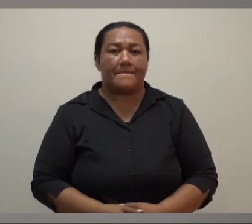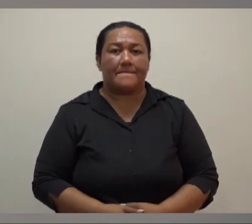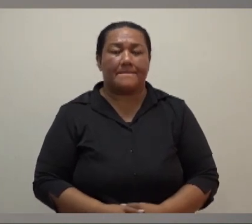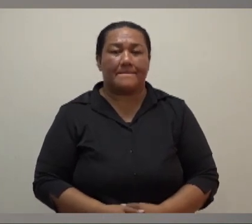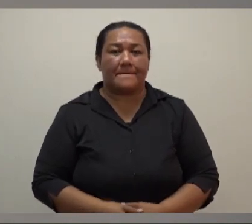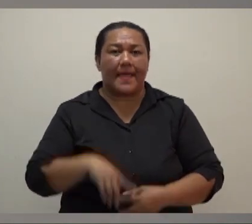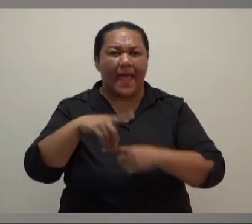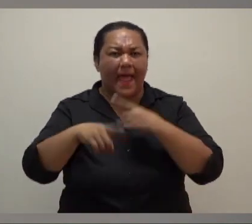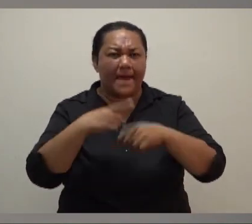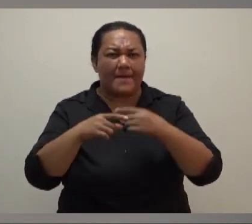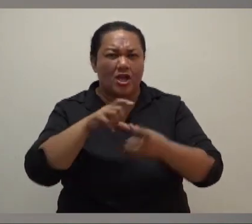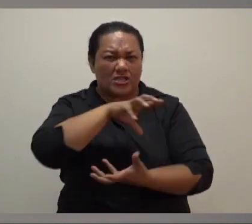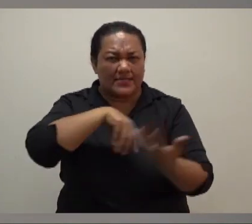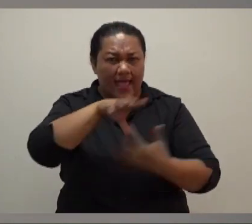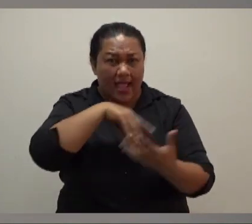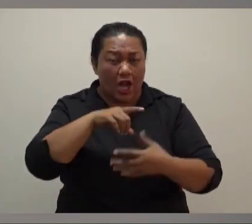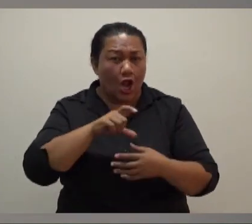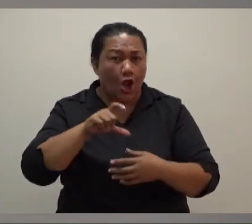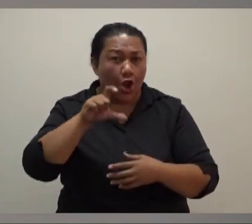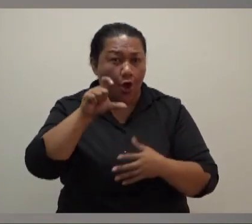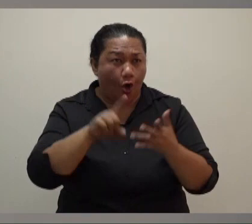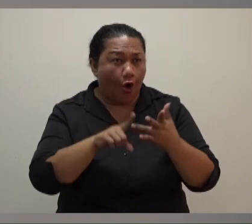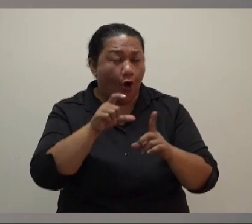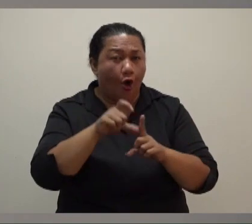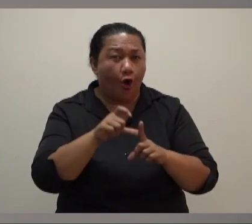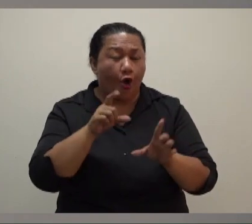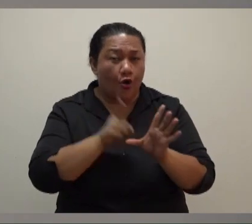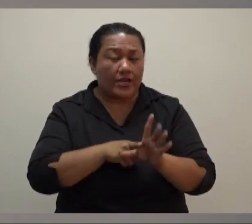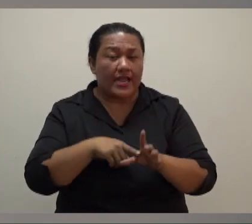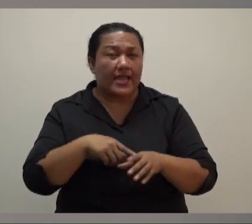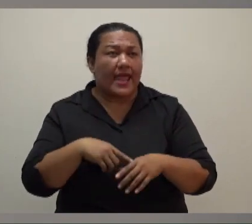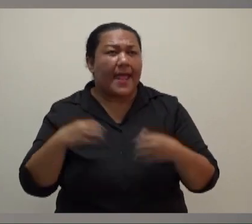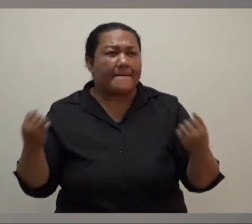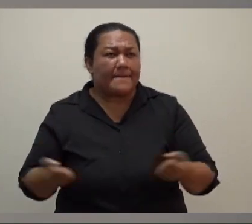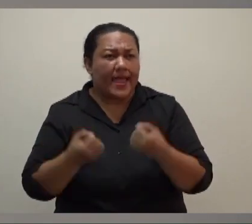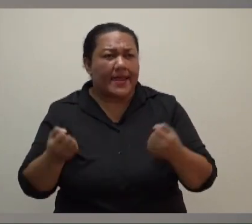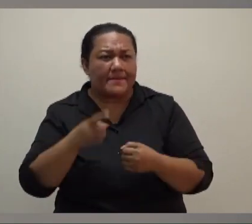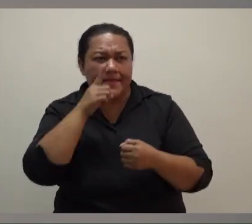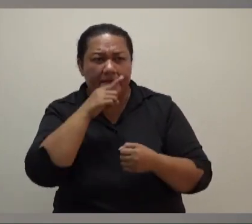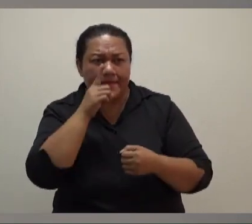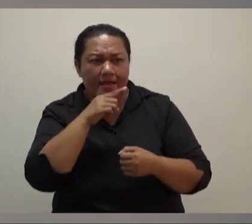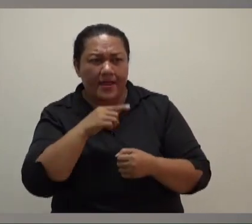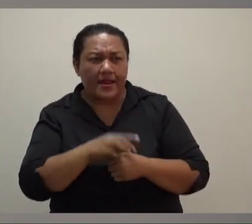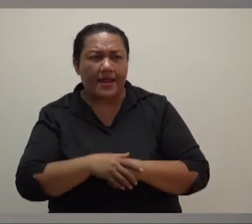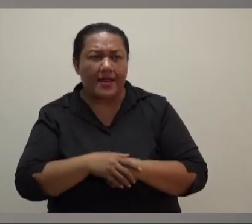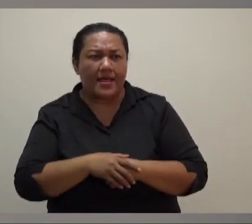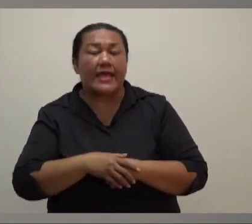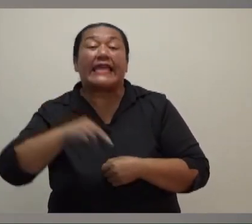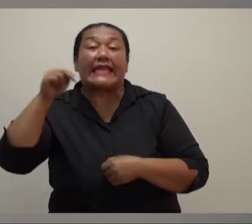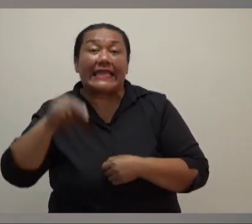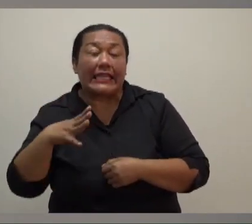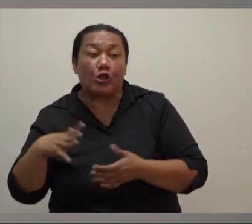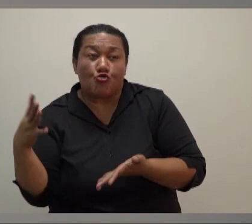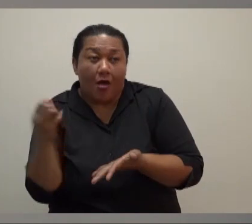devastation hits the country and affect a lot of people and without people who need assurance